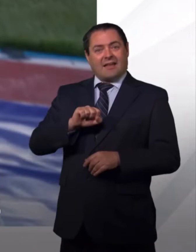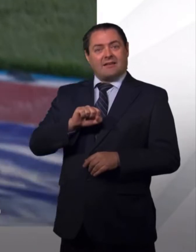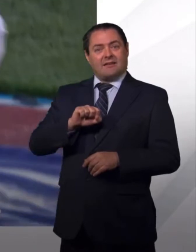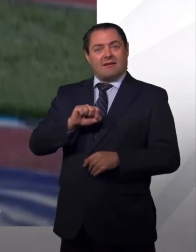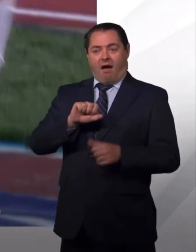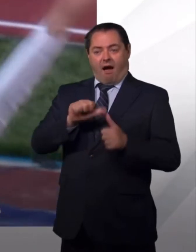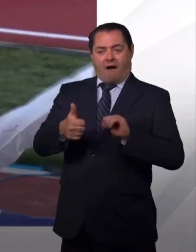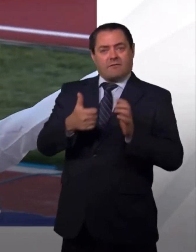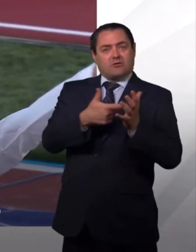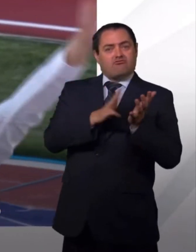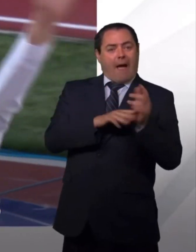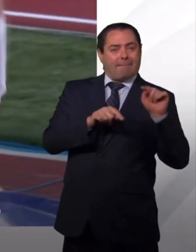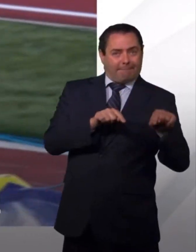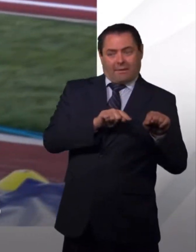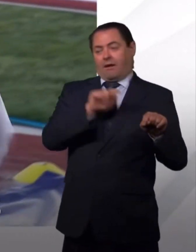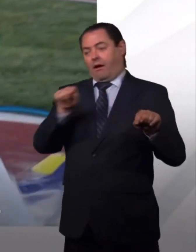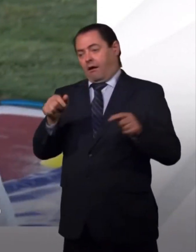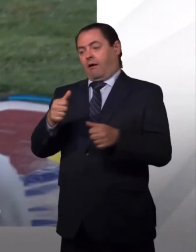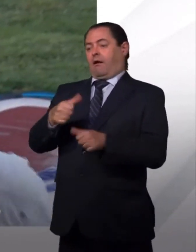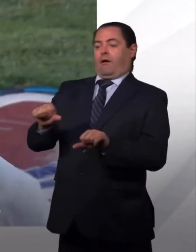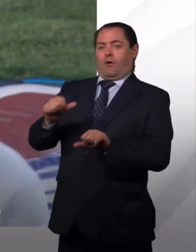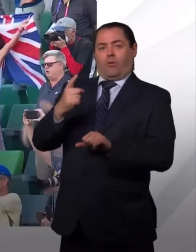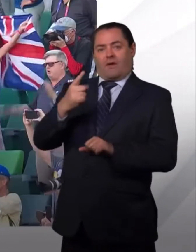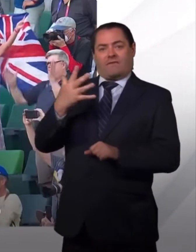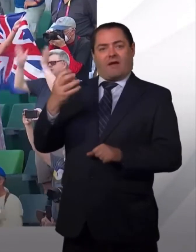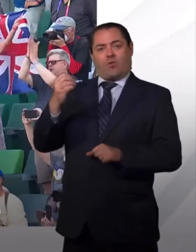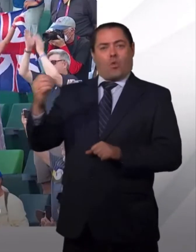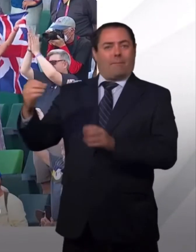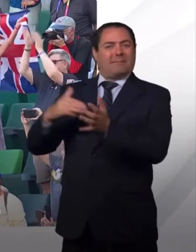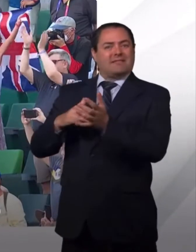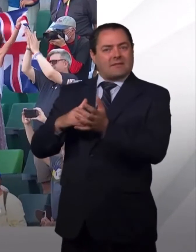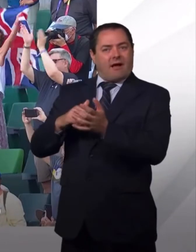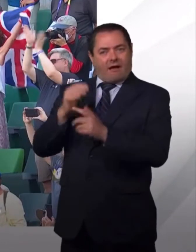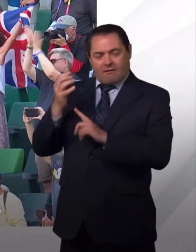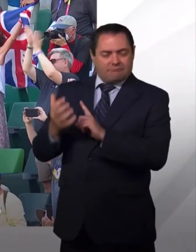years to win the world 1,500 metres title.